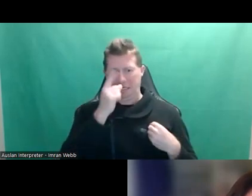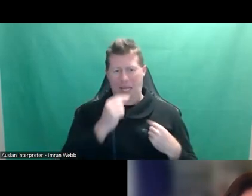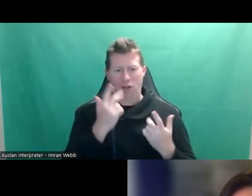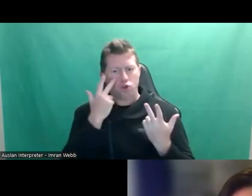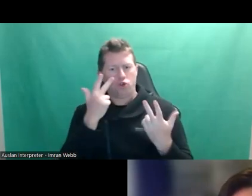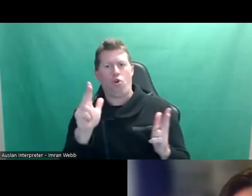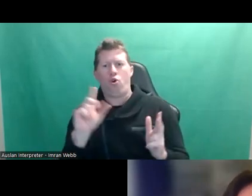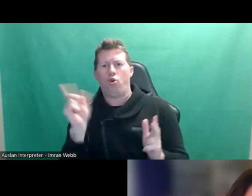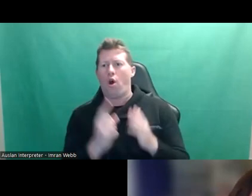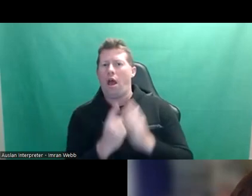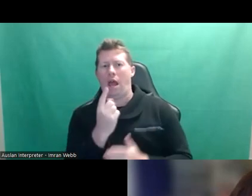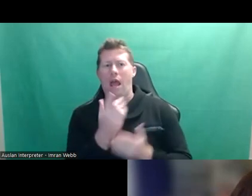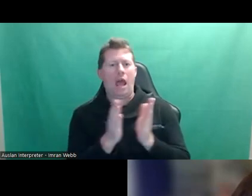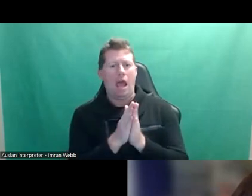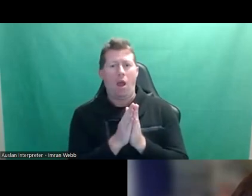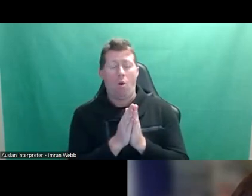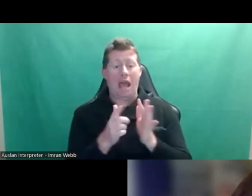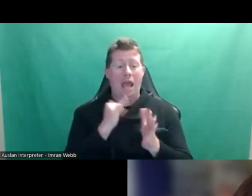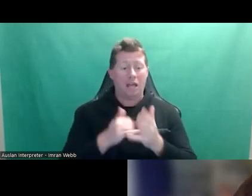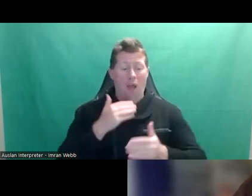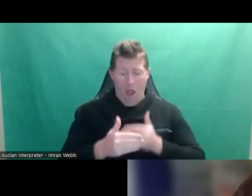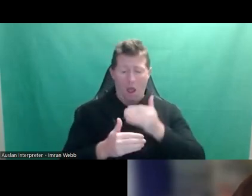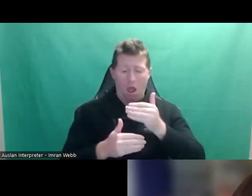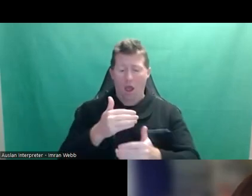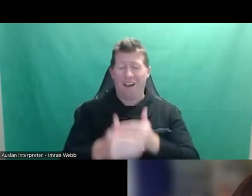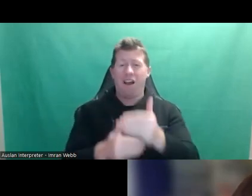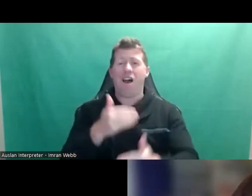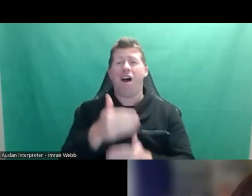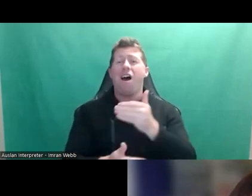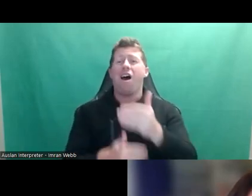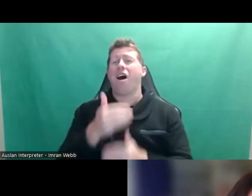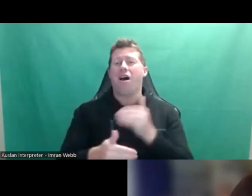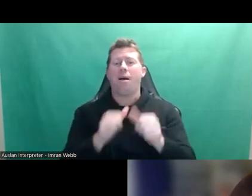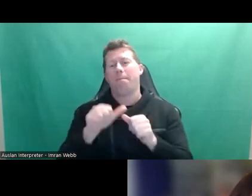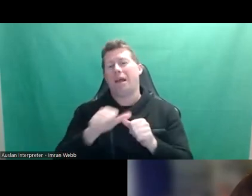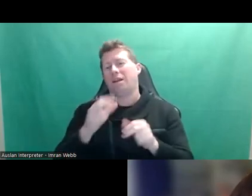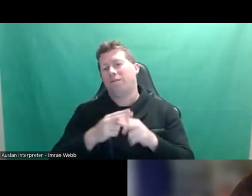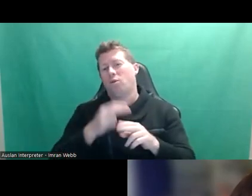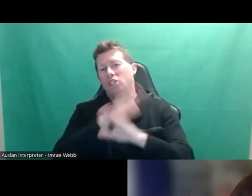more we bed that in as each change happens, as each step progresses, the better it is for the kids.